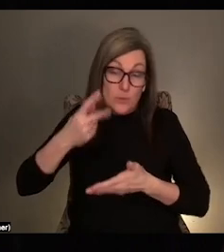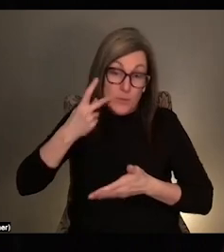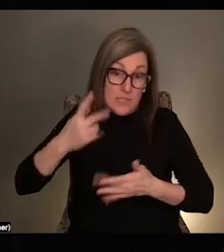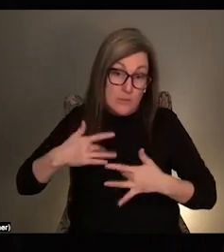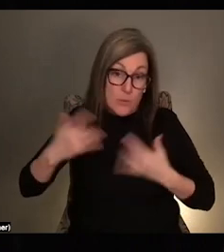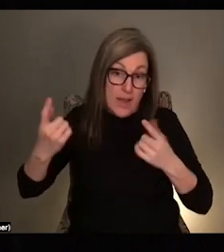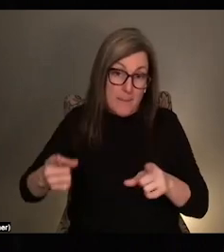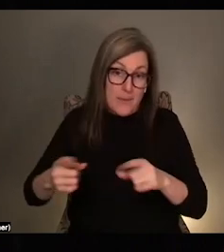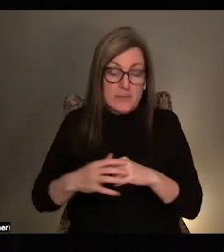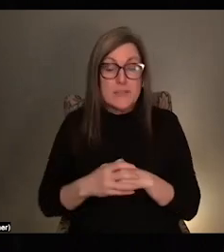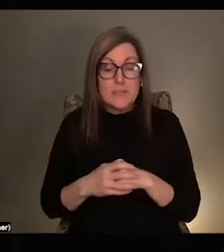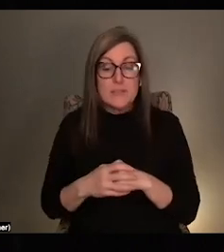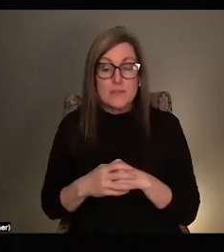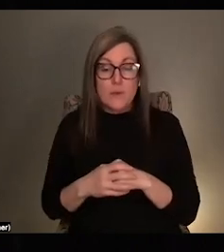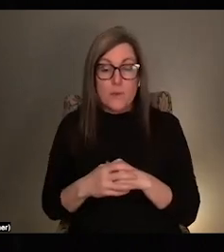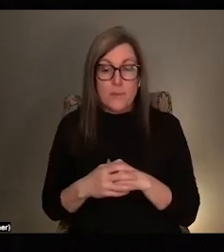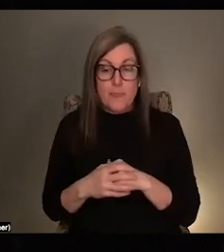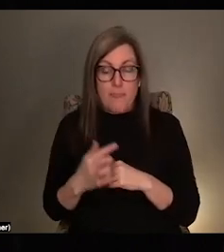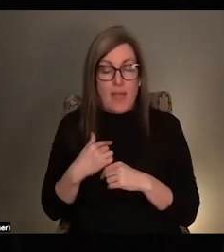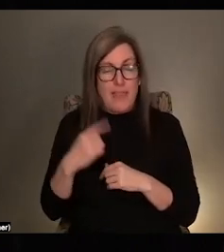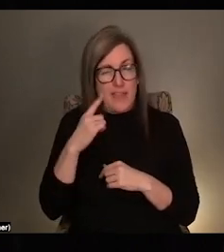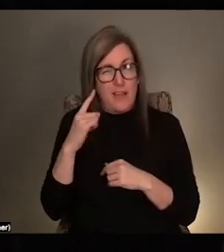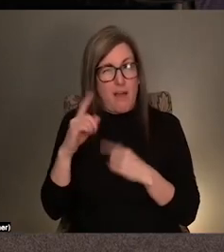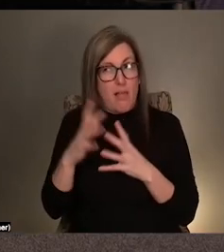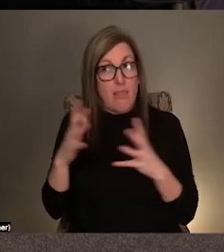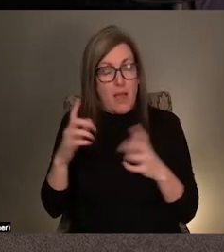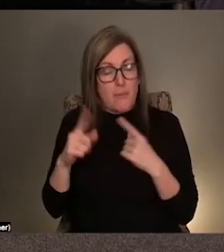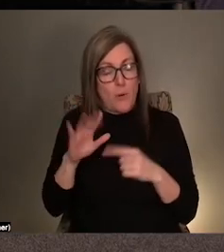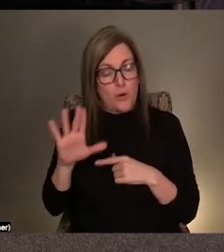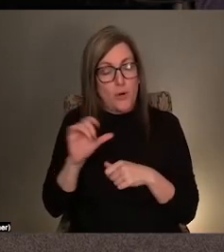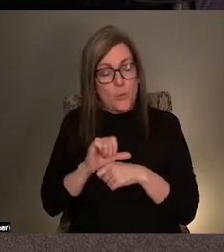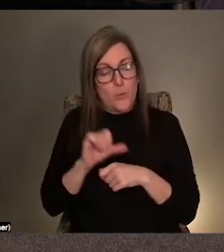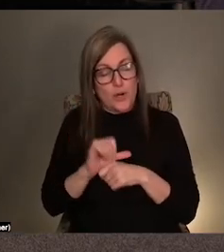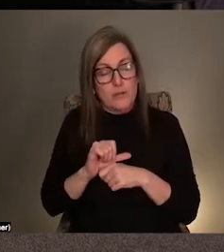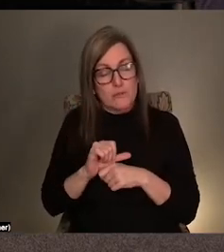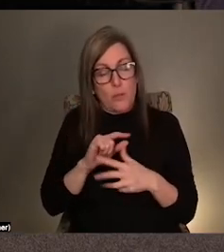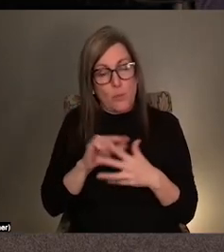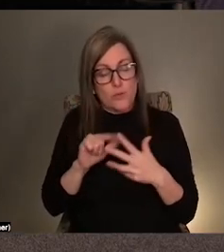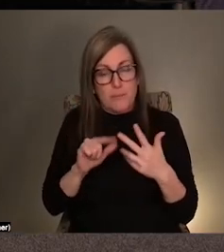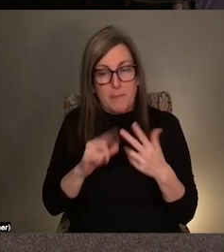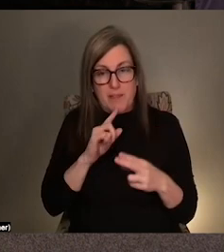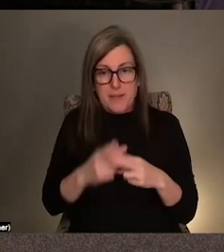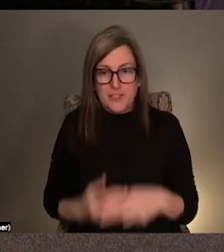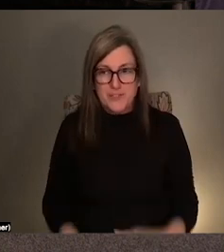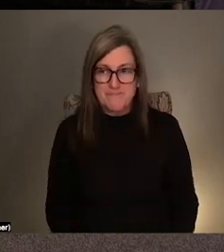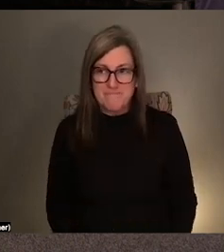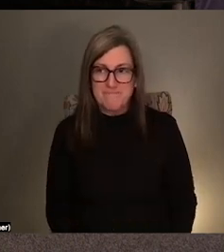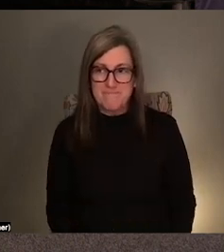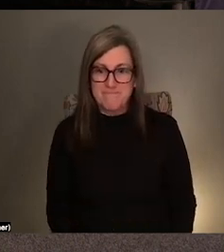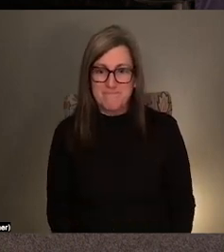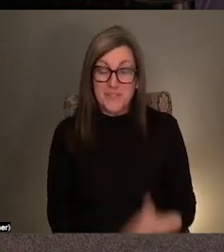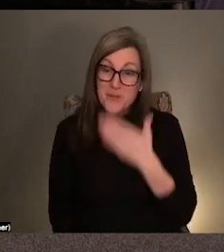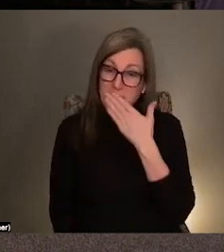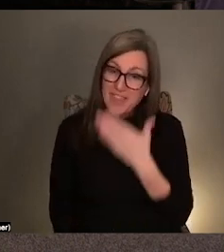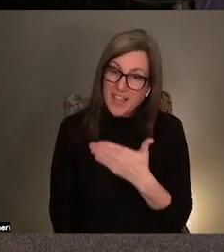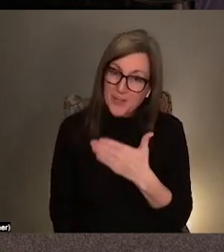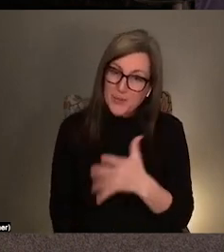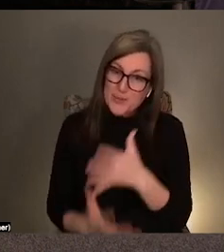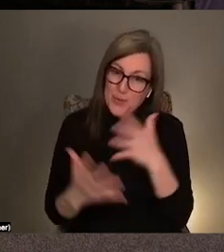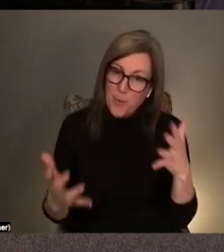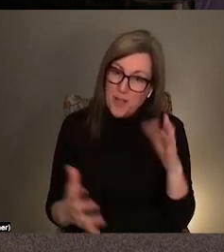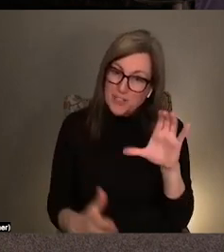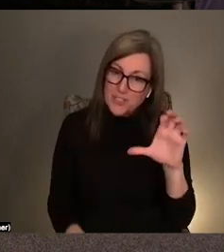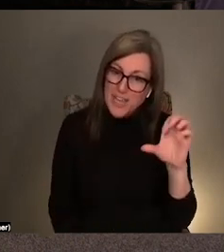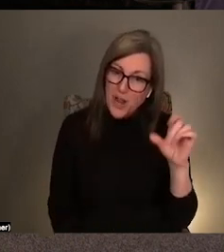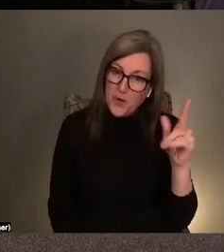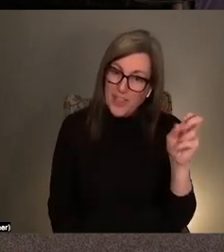I've been thinking a lot about her, her work actually. So those were some of people I'd mentioned. Well, thank you so much, Carolyn,